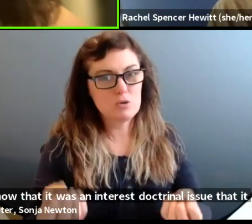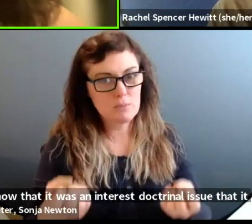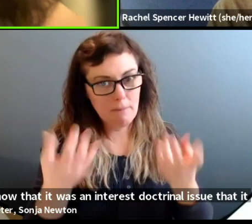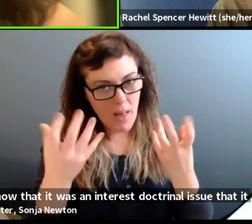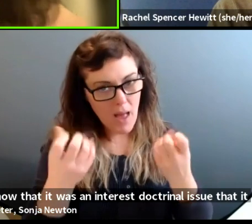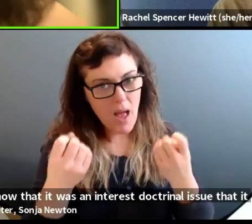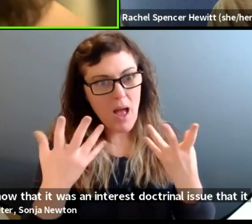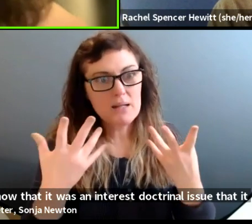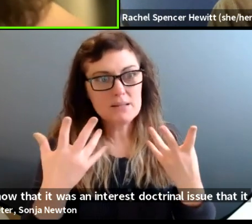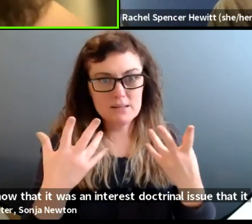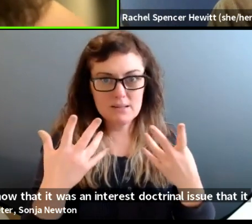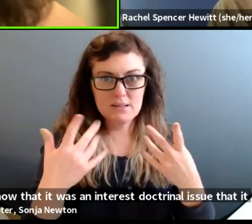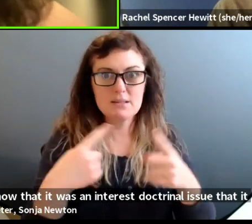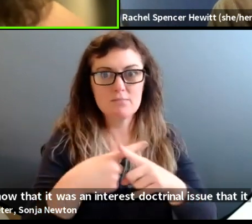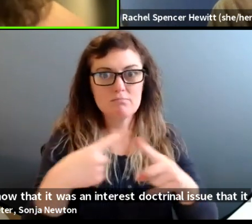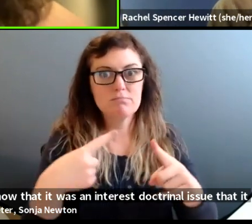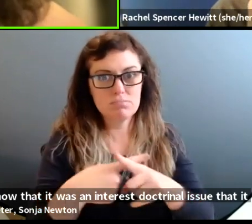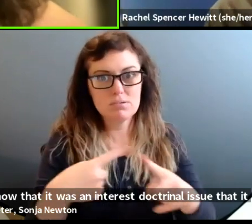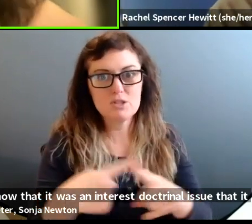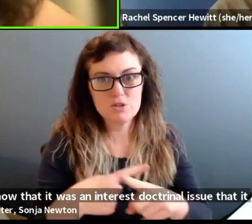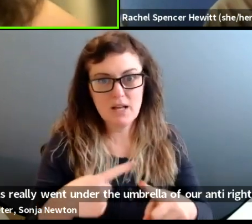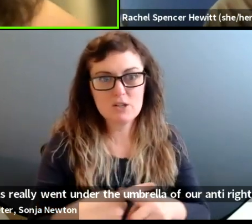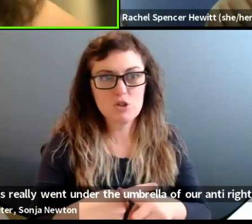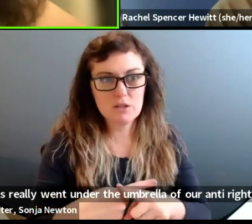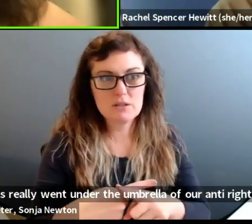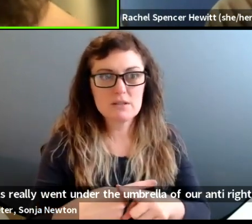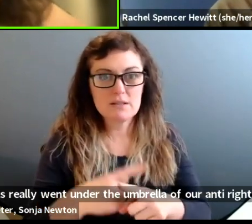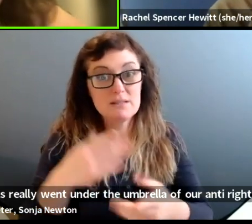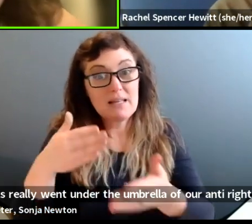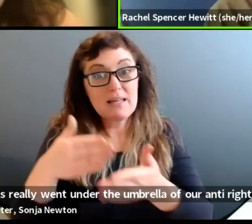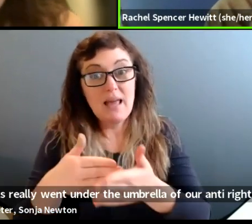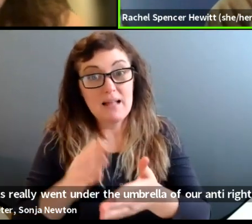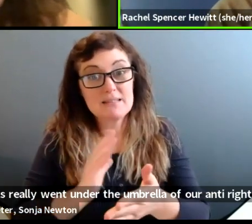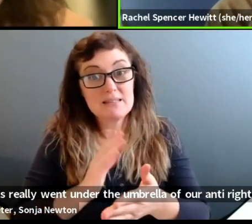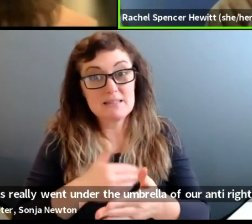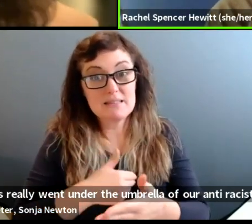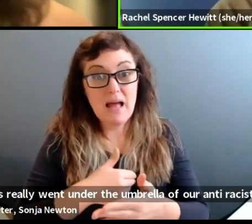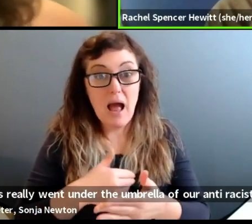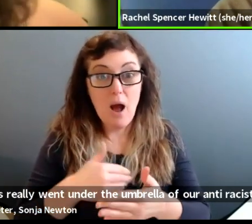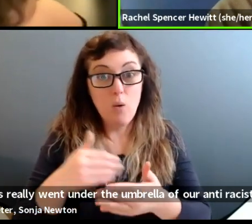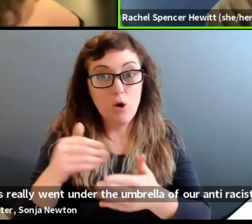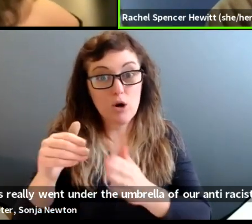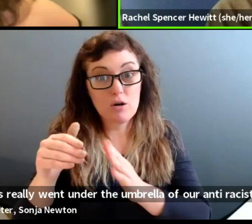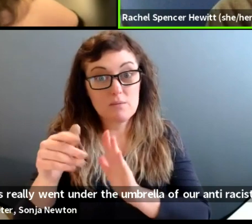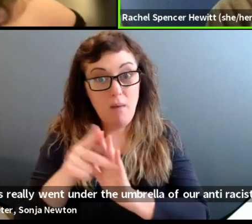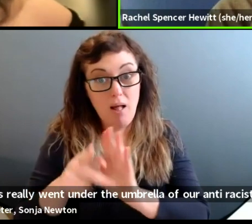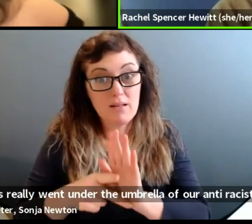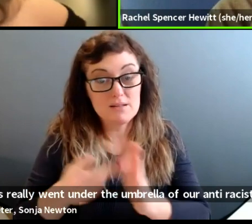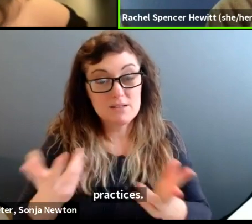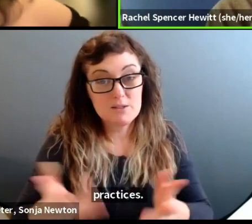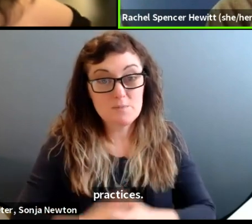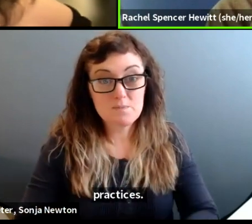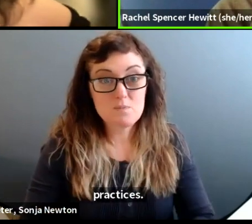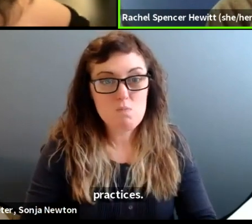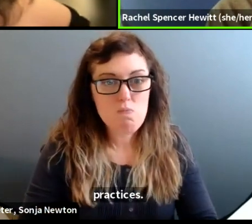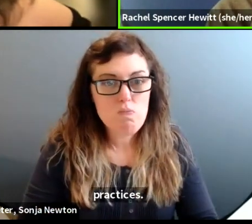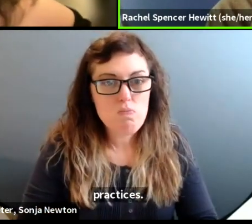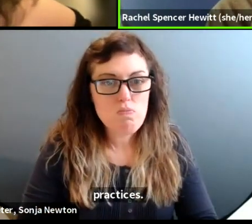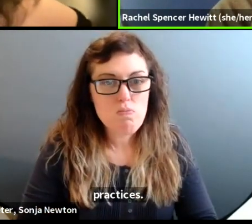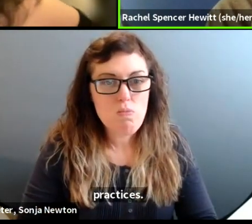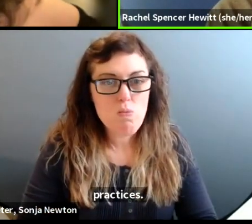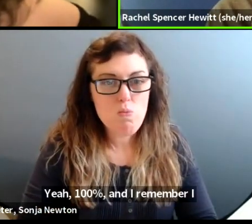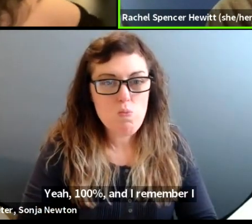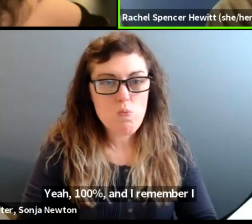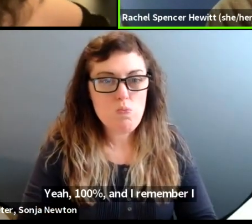really, it went under the umbrella of our anti-racist practices. Yeah, 100%. Um, and I remember I worked with Roberta